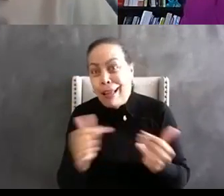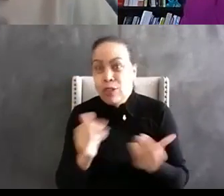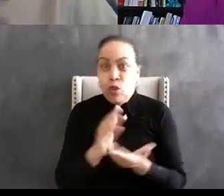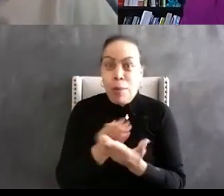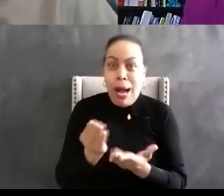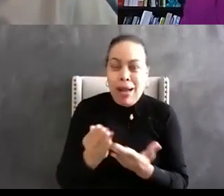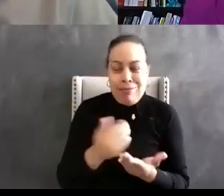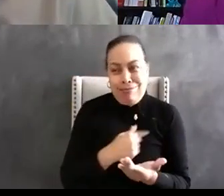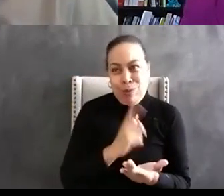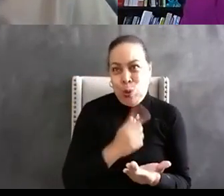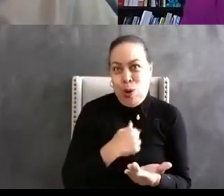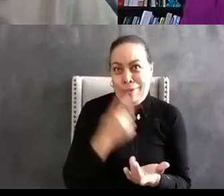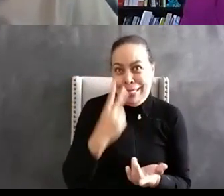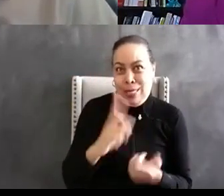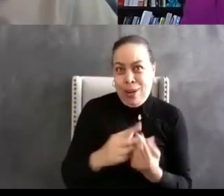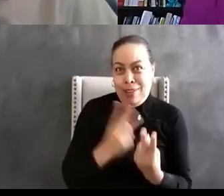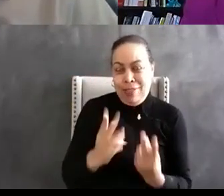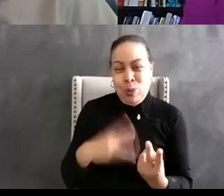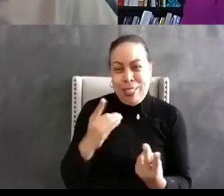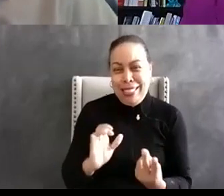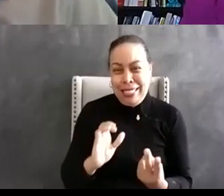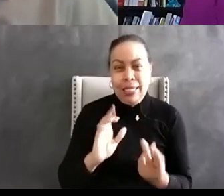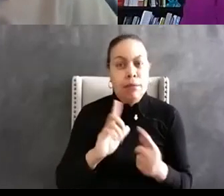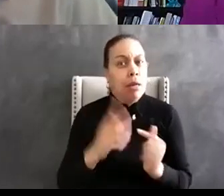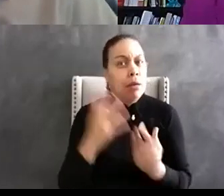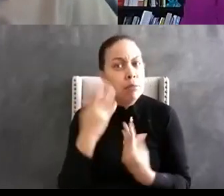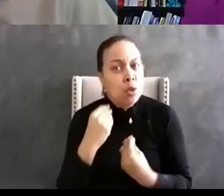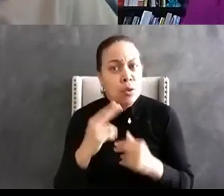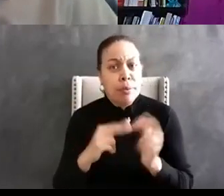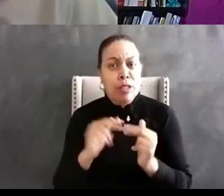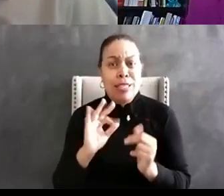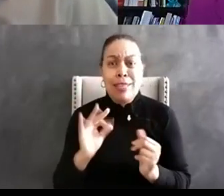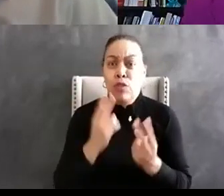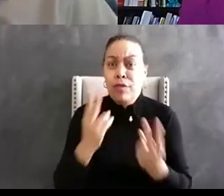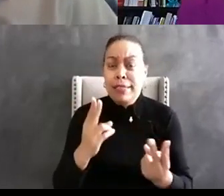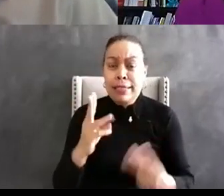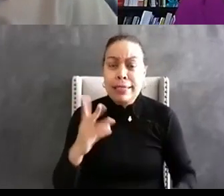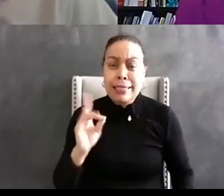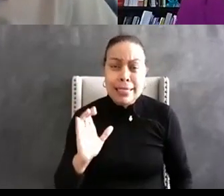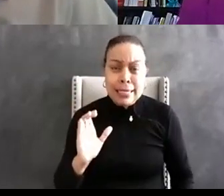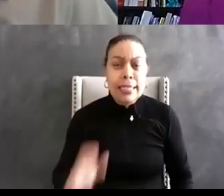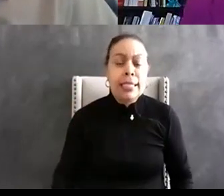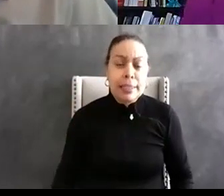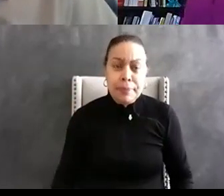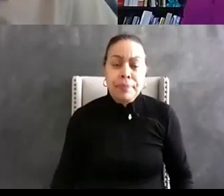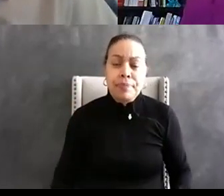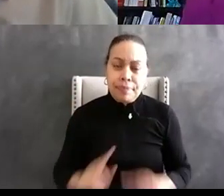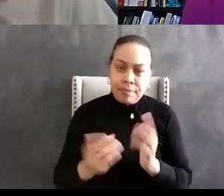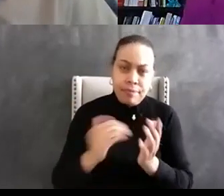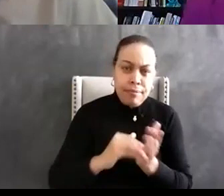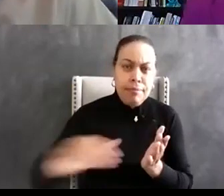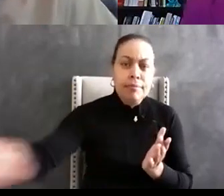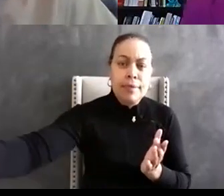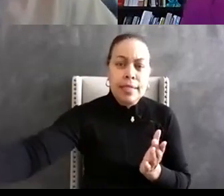nice nice events in there um it's a phenomenal building if you ever get a chance in DC to visit it but again though um if you do get an opportunity